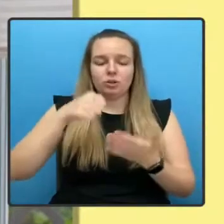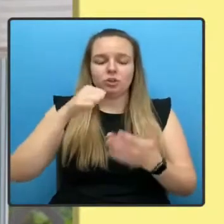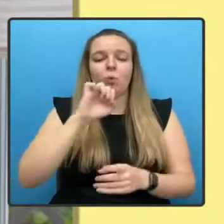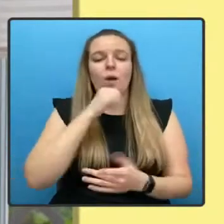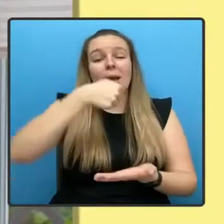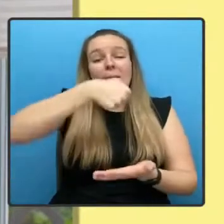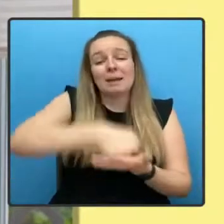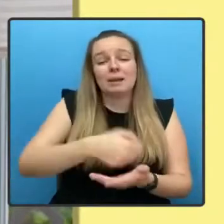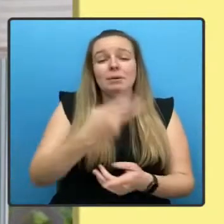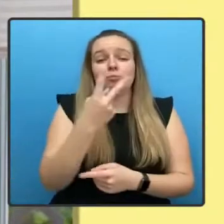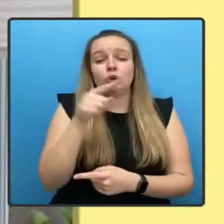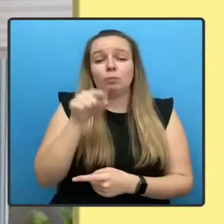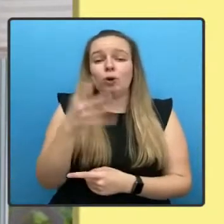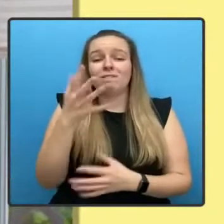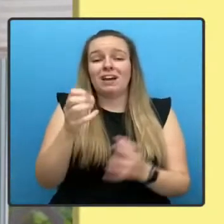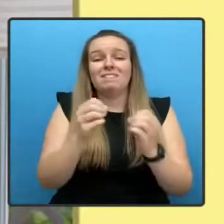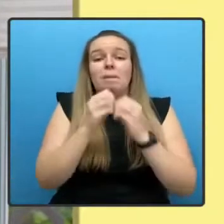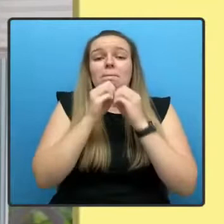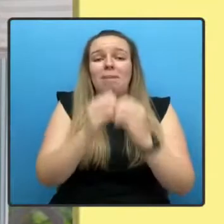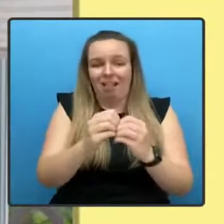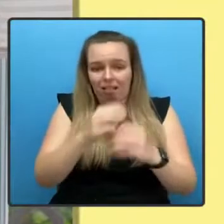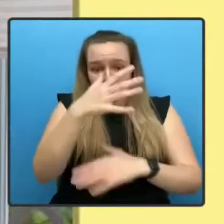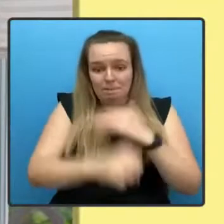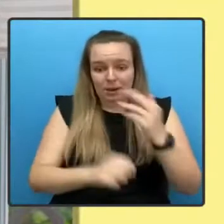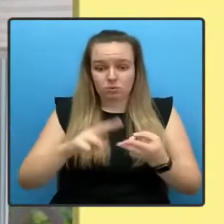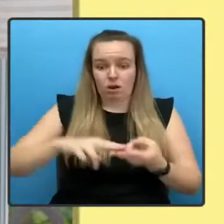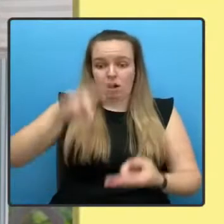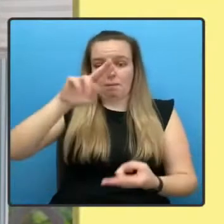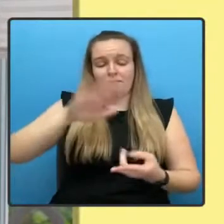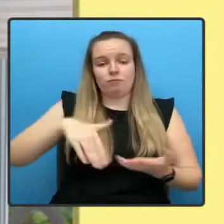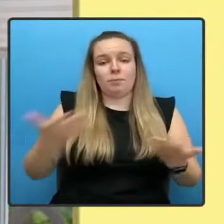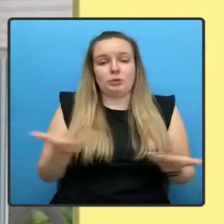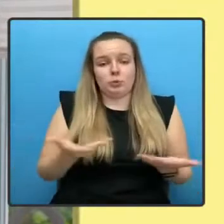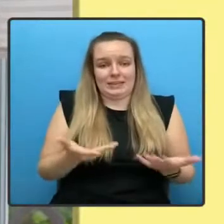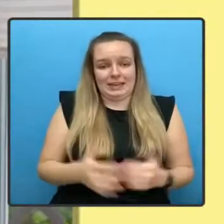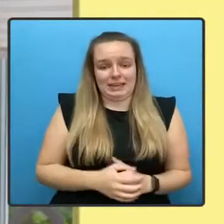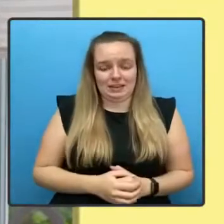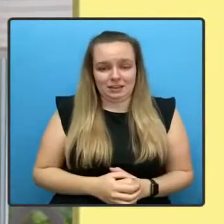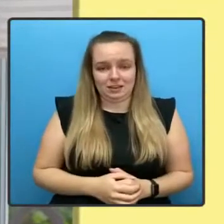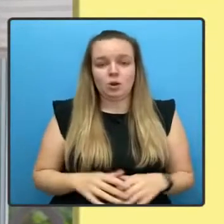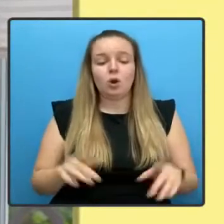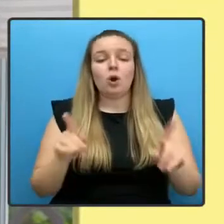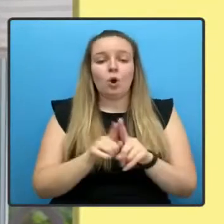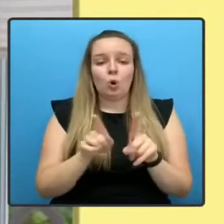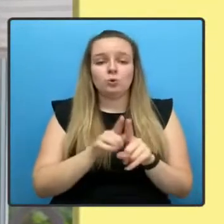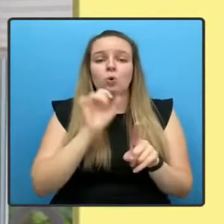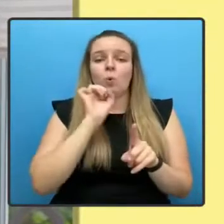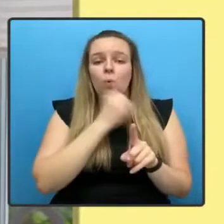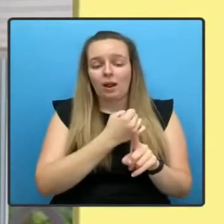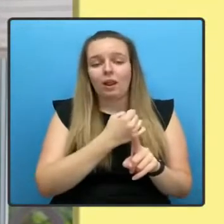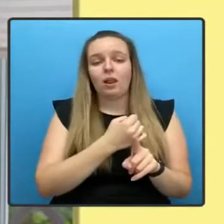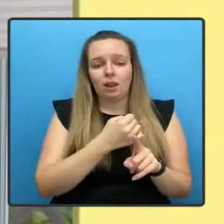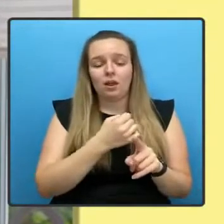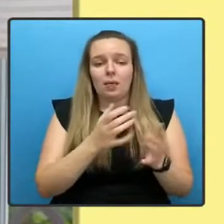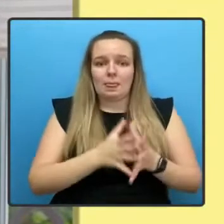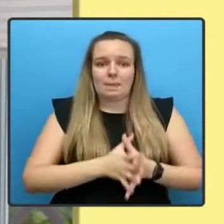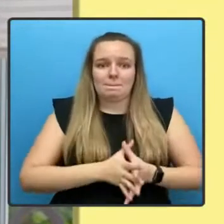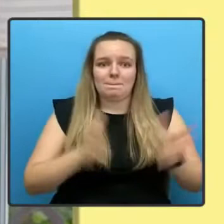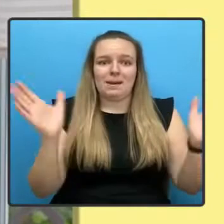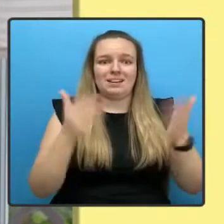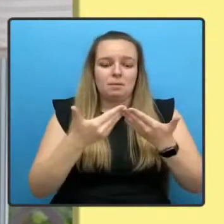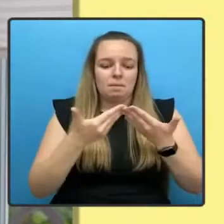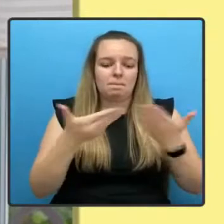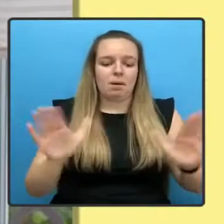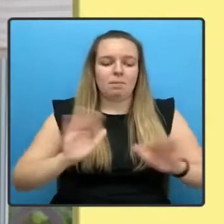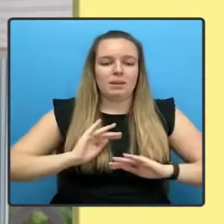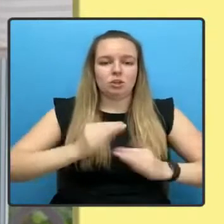than it is today. We will also undertake the single biggest public service reform since the founding